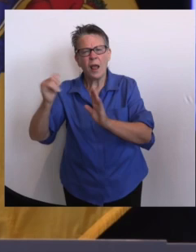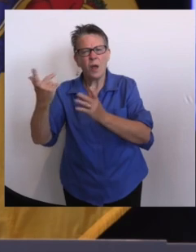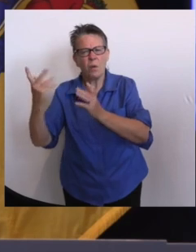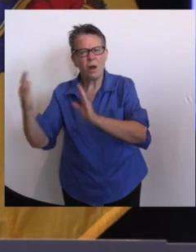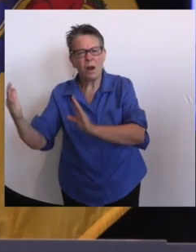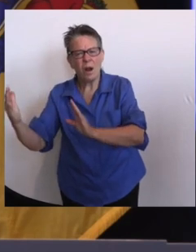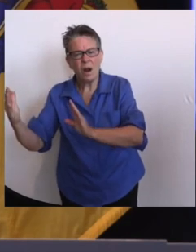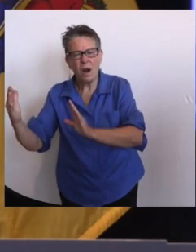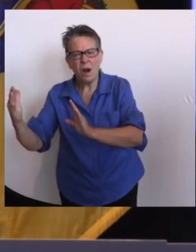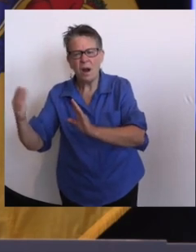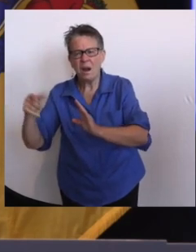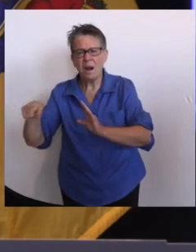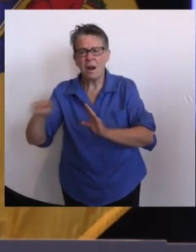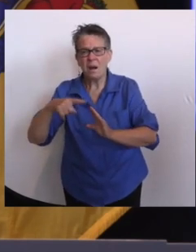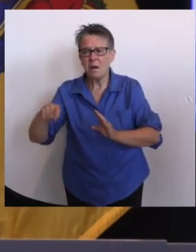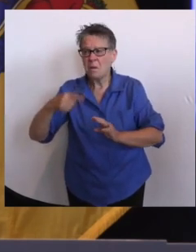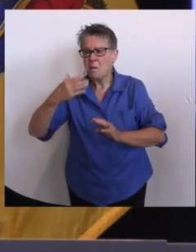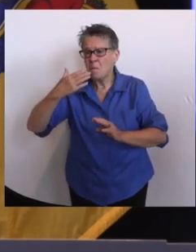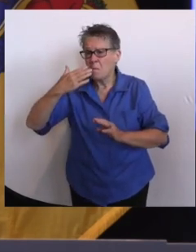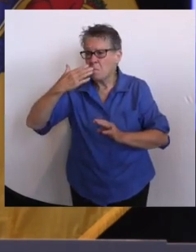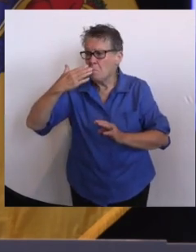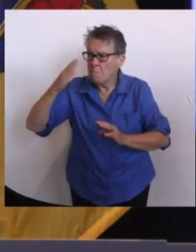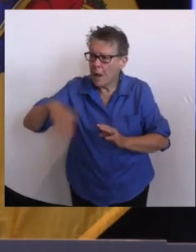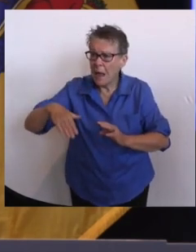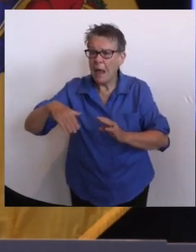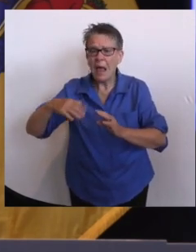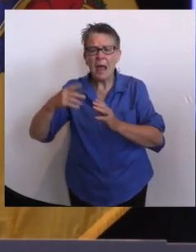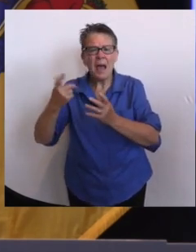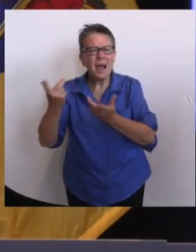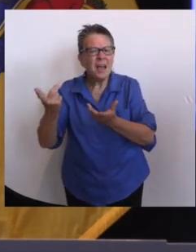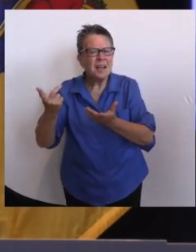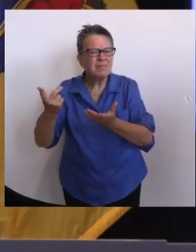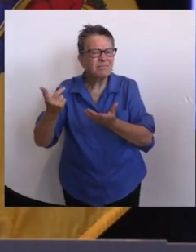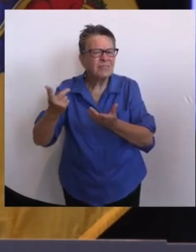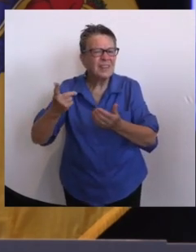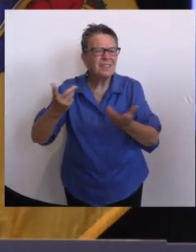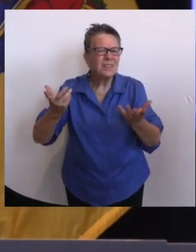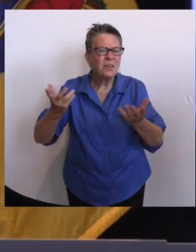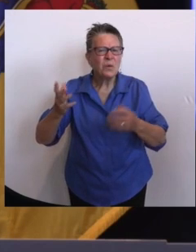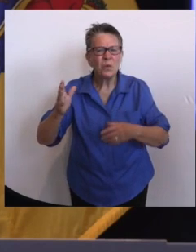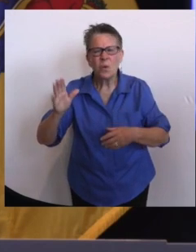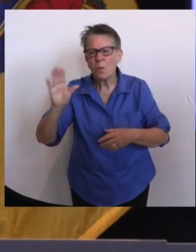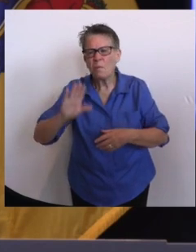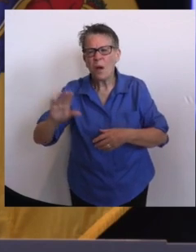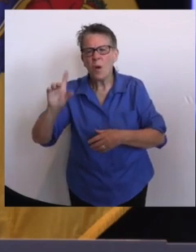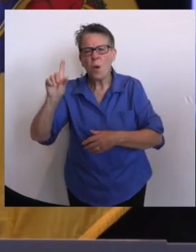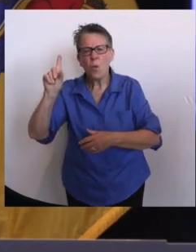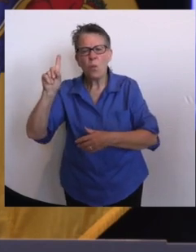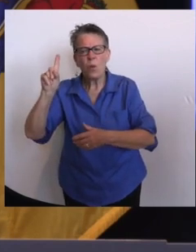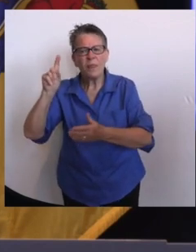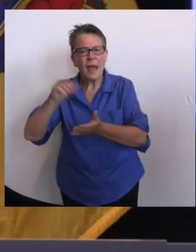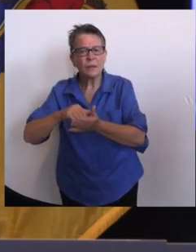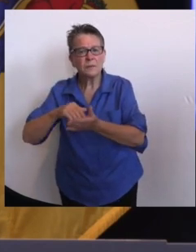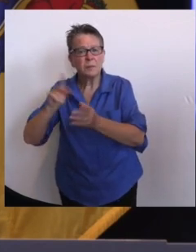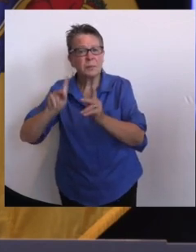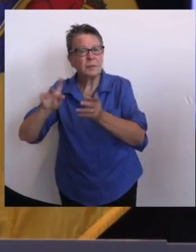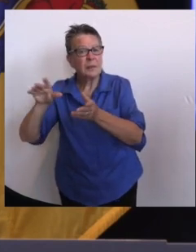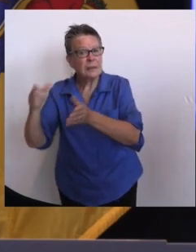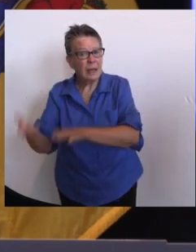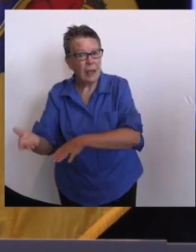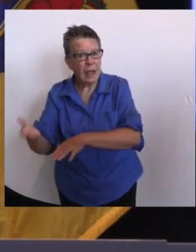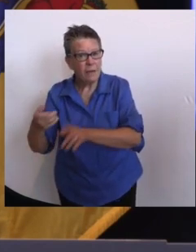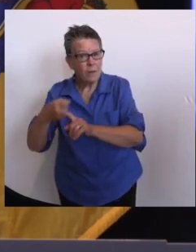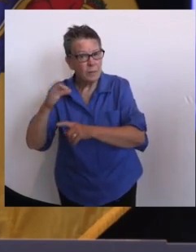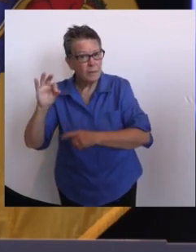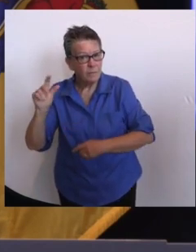several months ago, was sadly, uh, we don't say this lightly about a thousand fatalities a year. And I remember when you said that we were